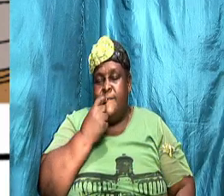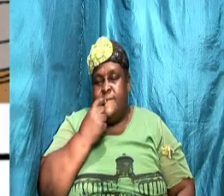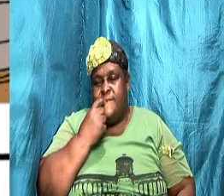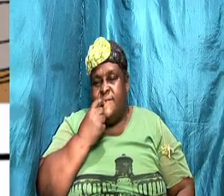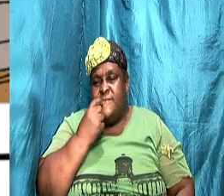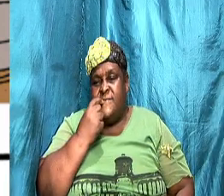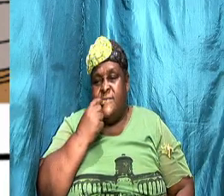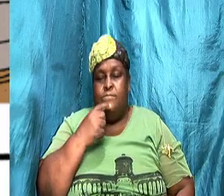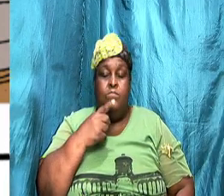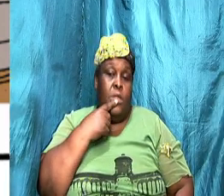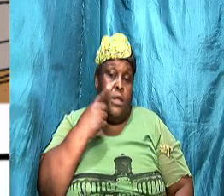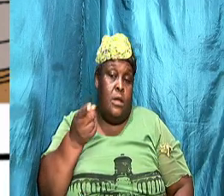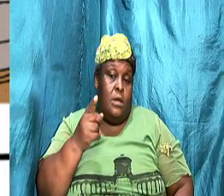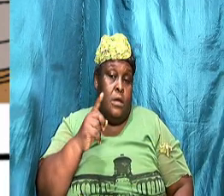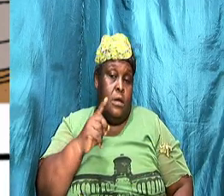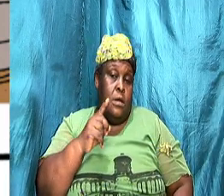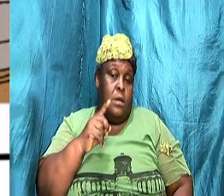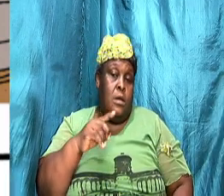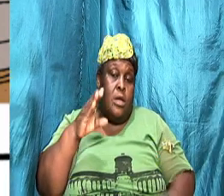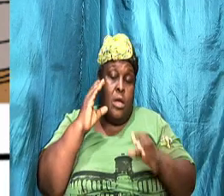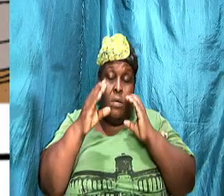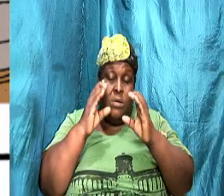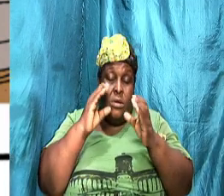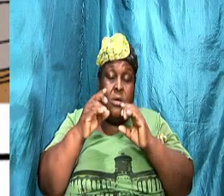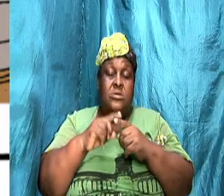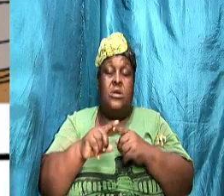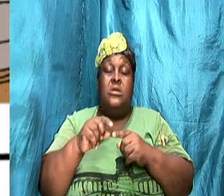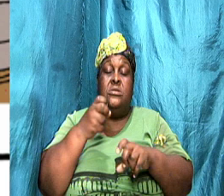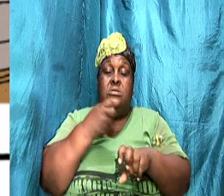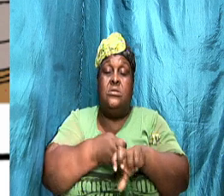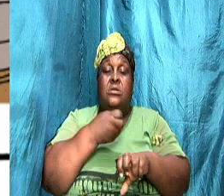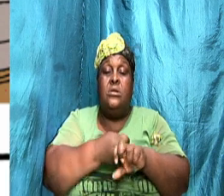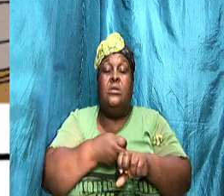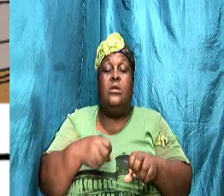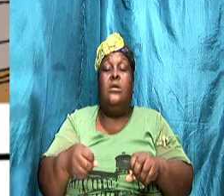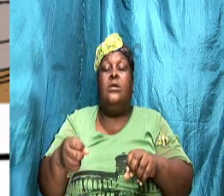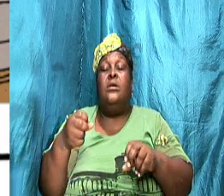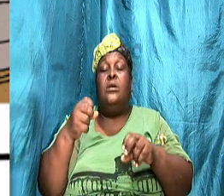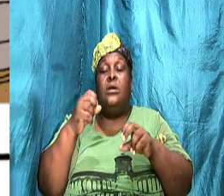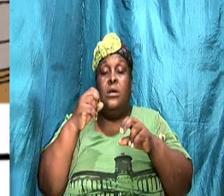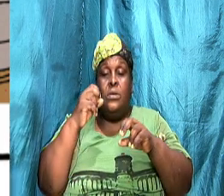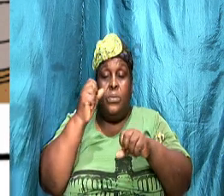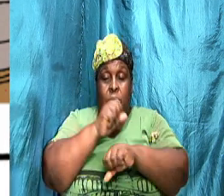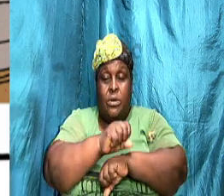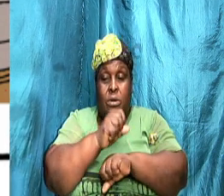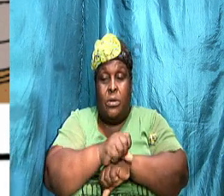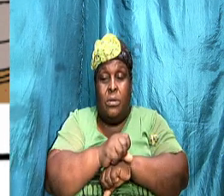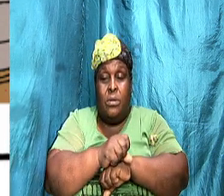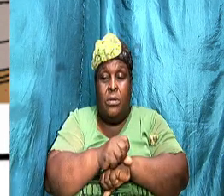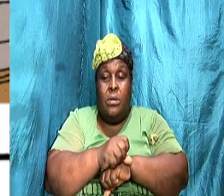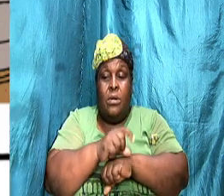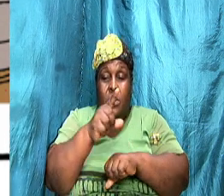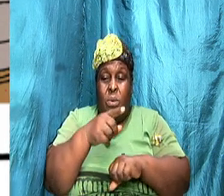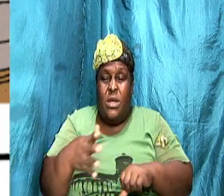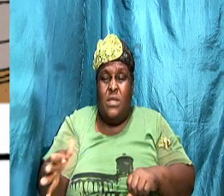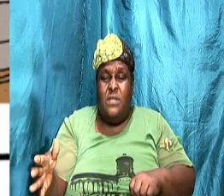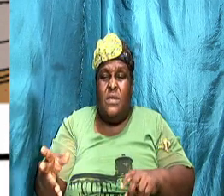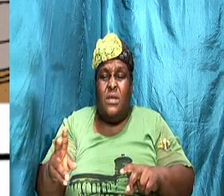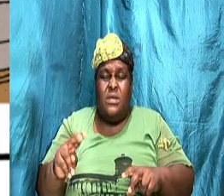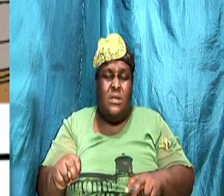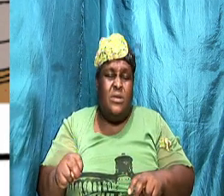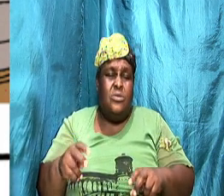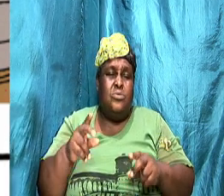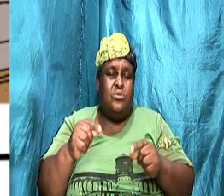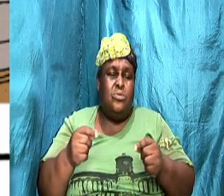We did say that communication is hard work but one of the things that we need to do to have a good